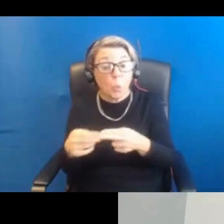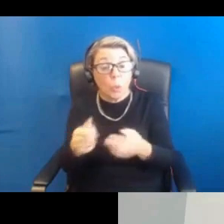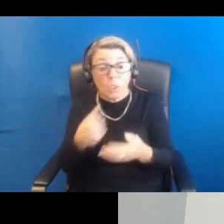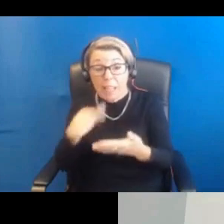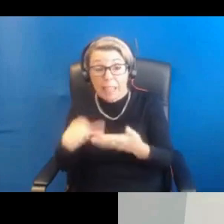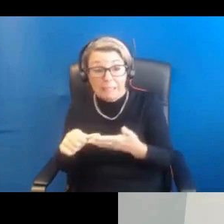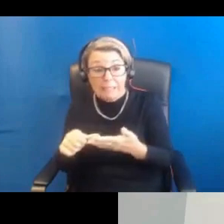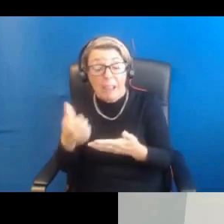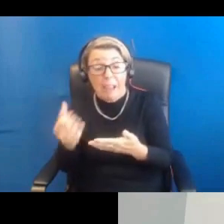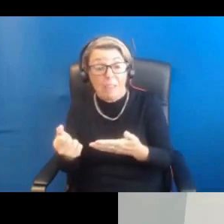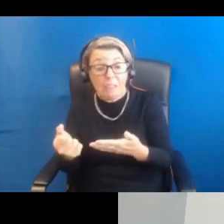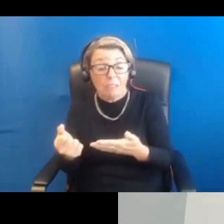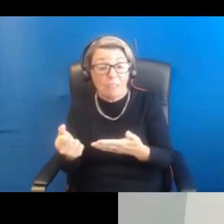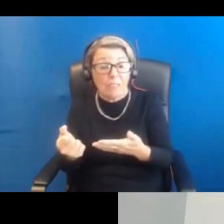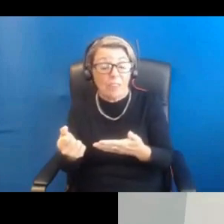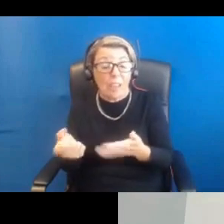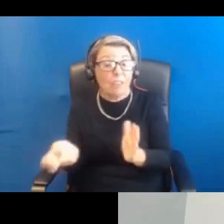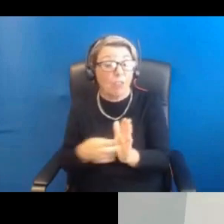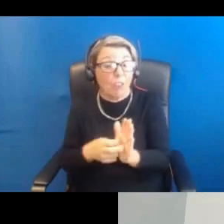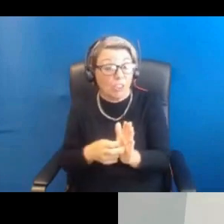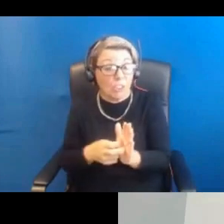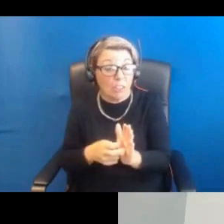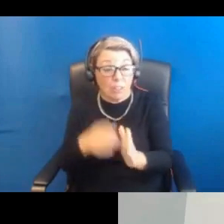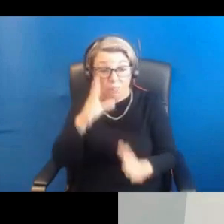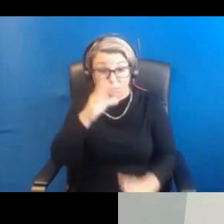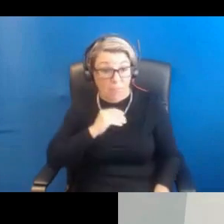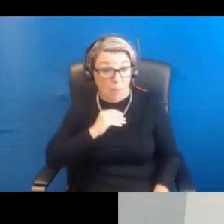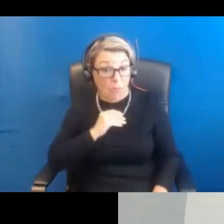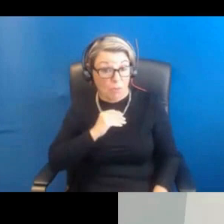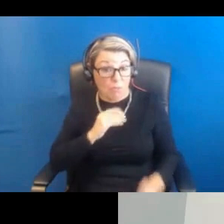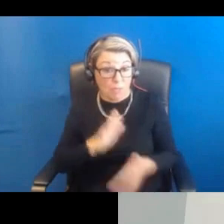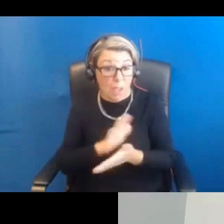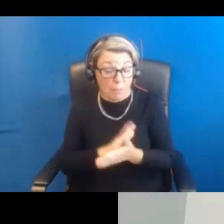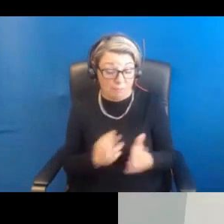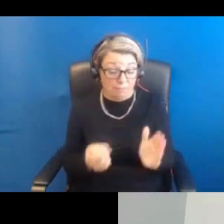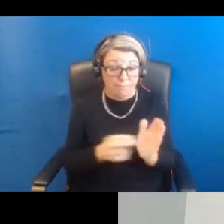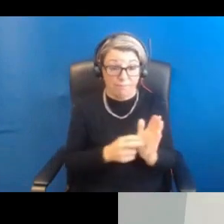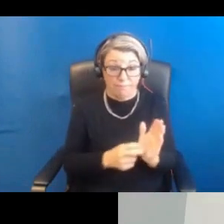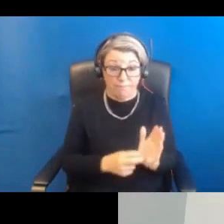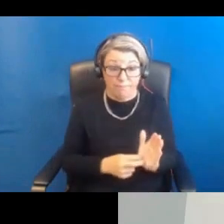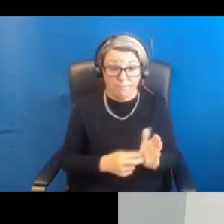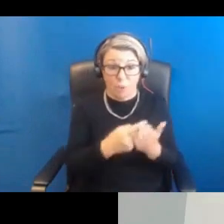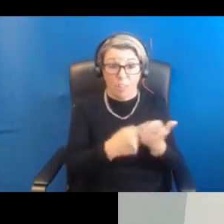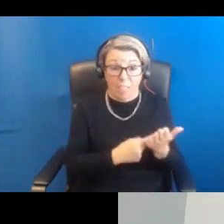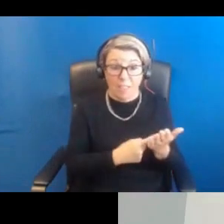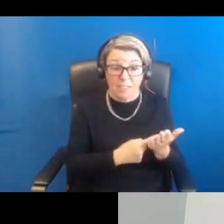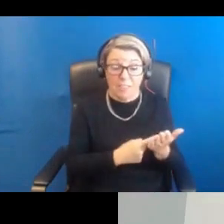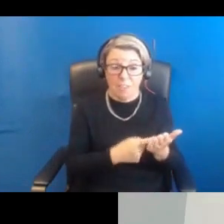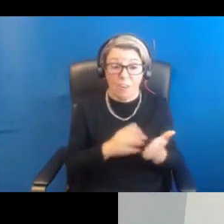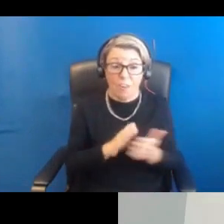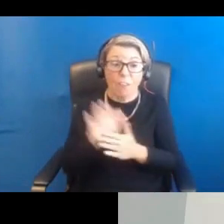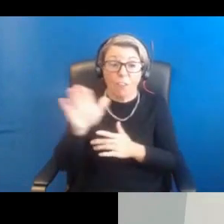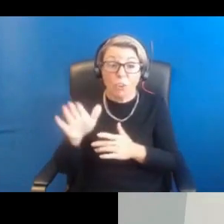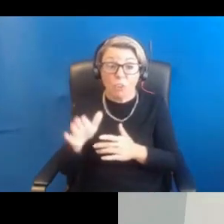registered for that, then please get in touch with us. We'd be happy to put you on our mailing list for future sessions